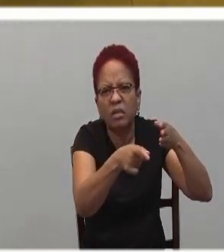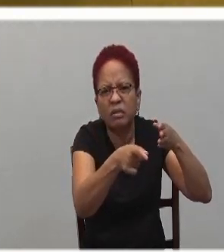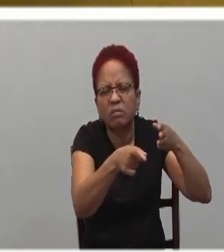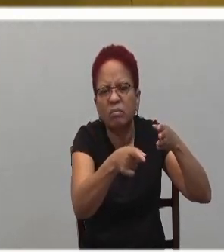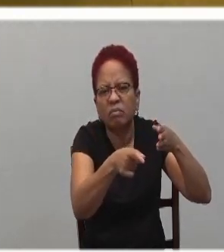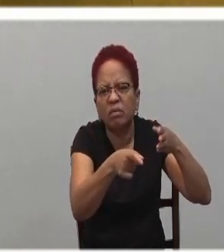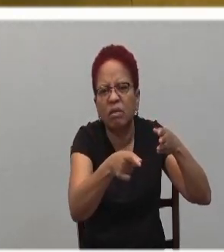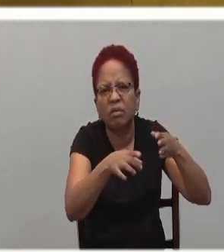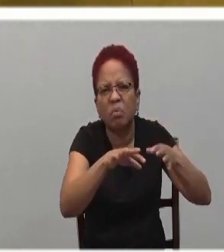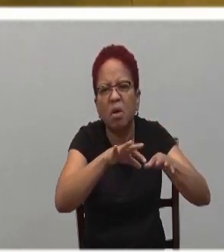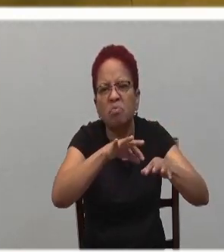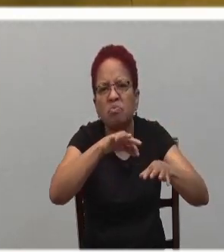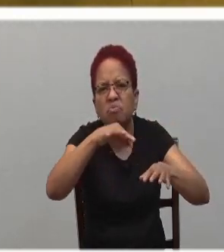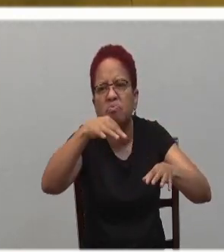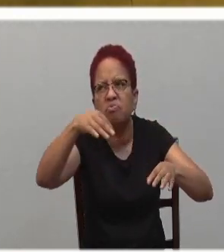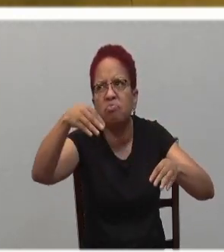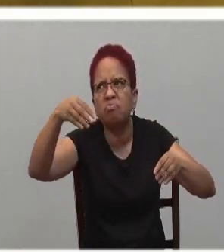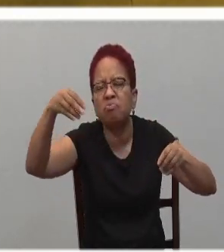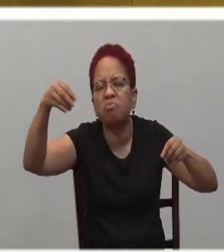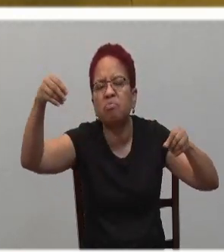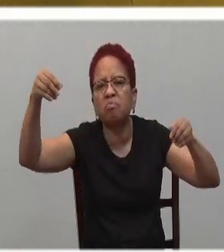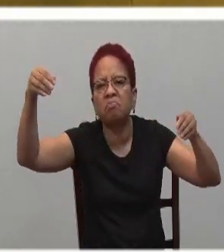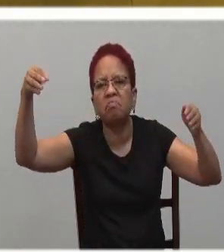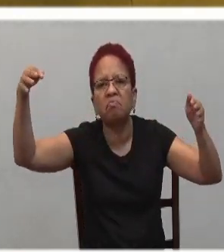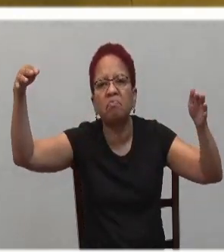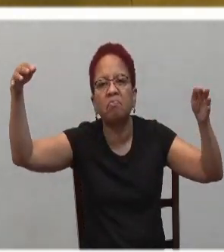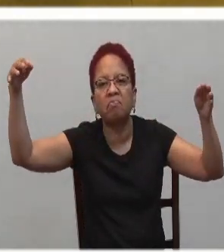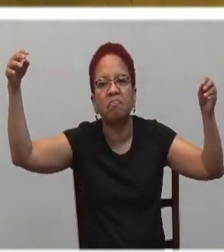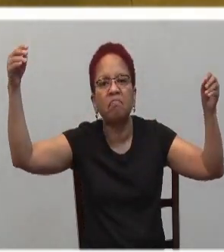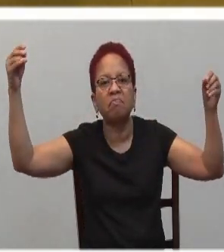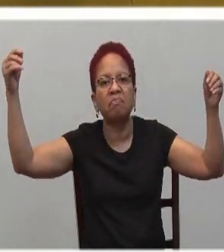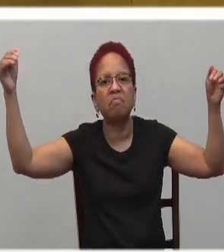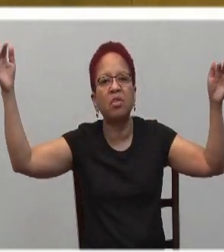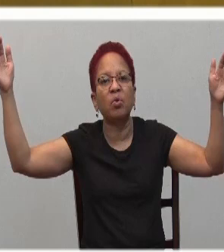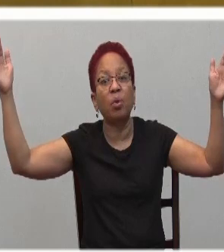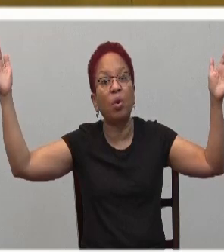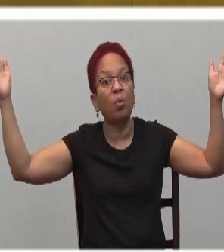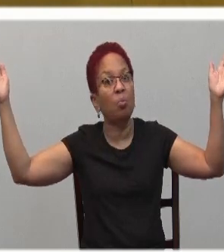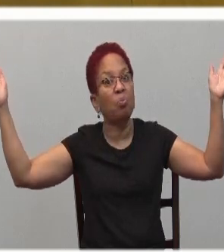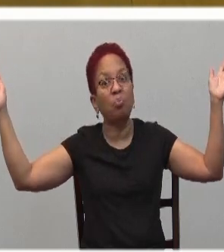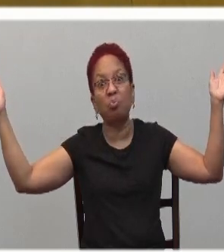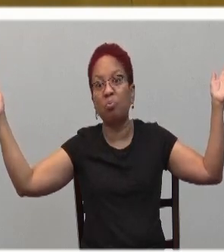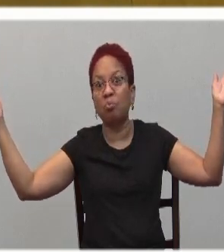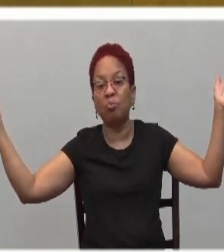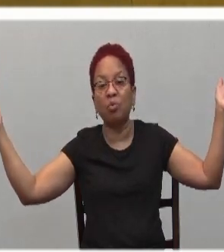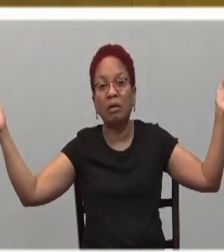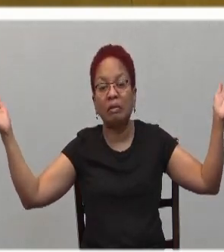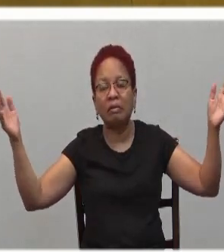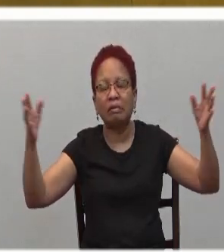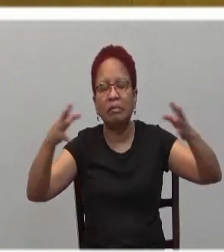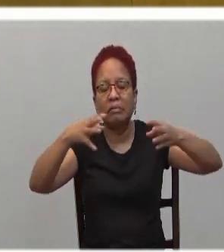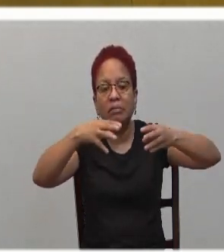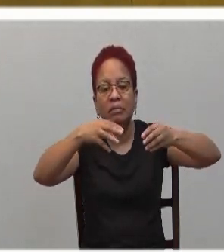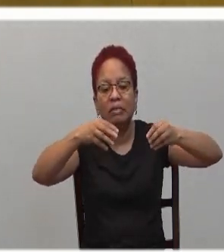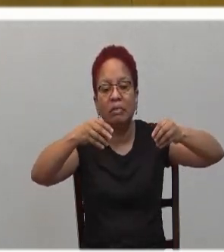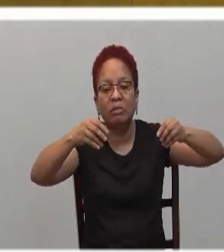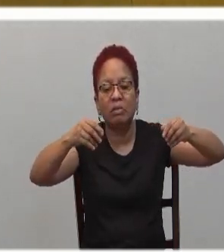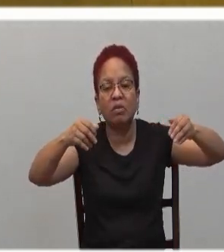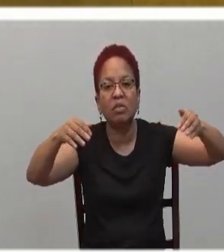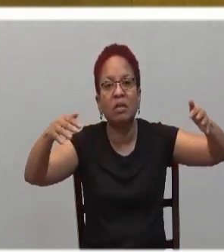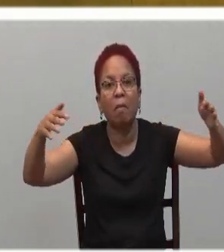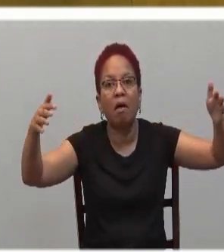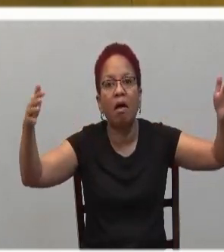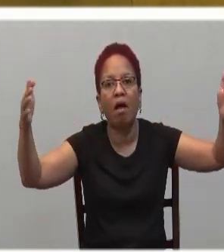vapor that appears in one second and disappears in another second, it